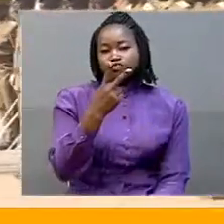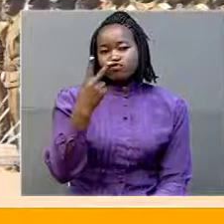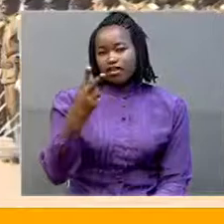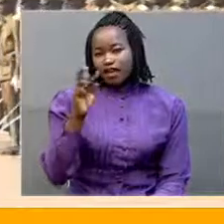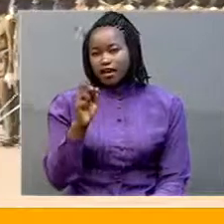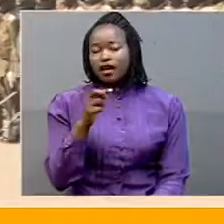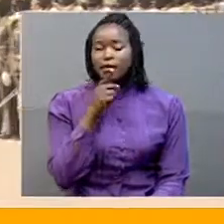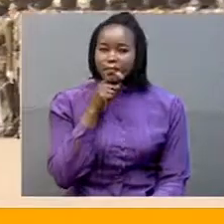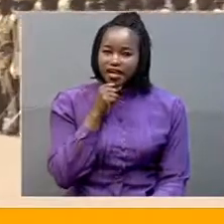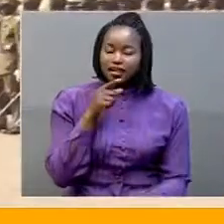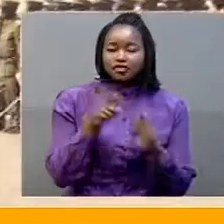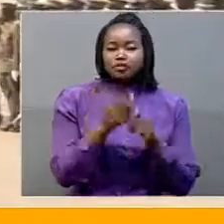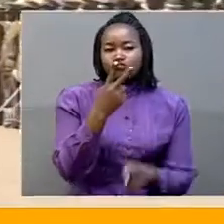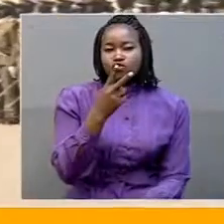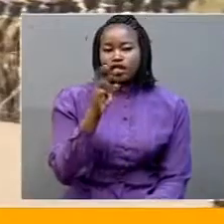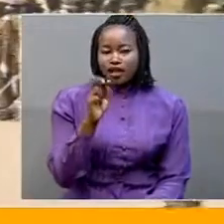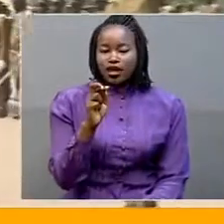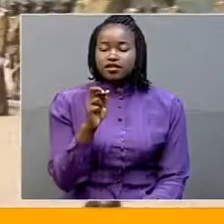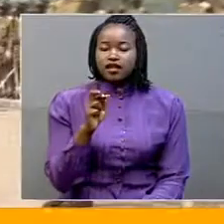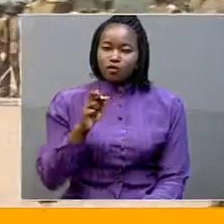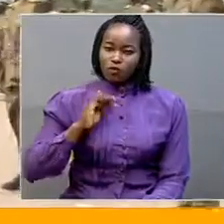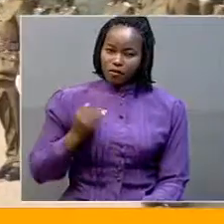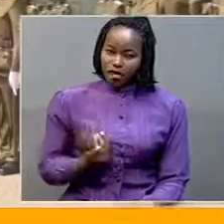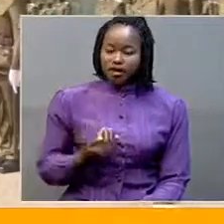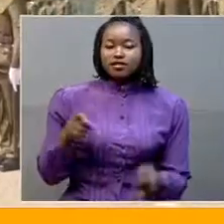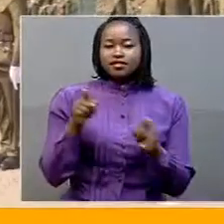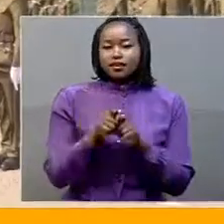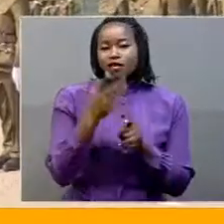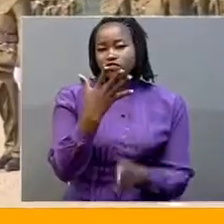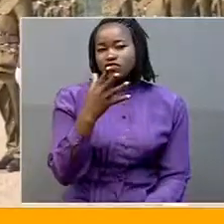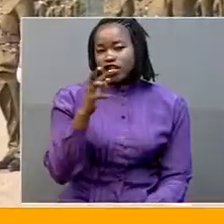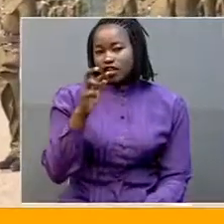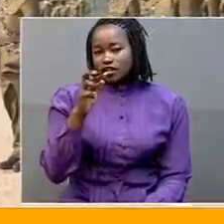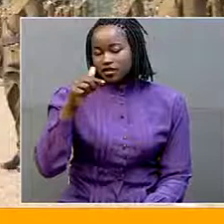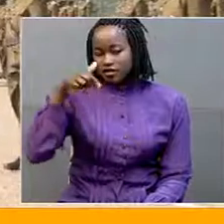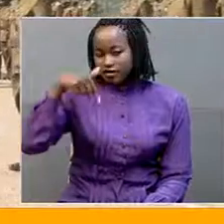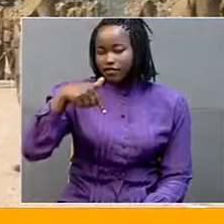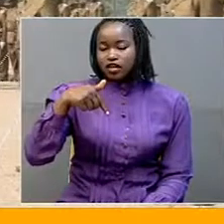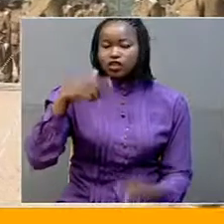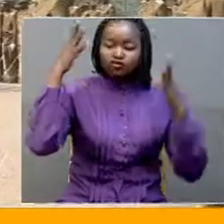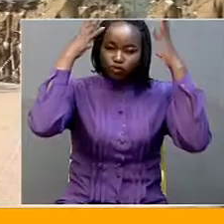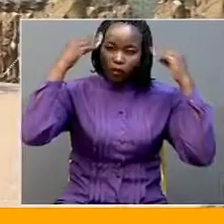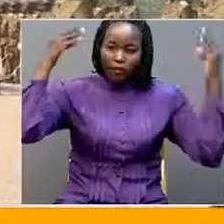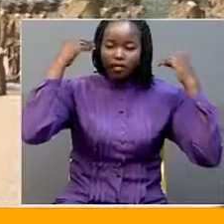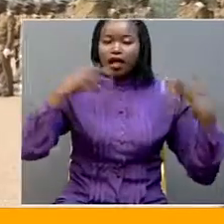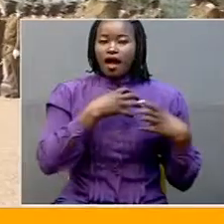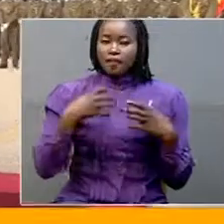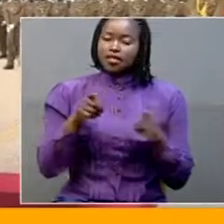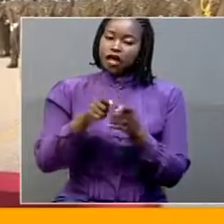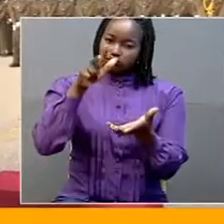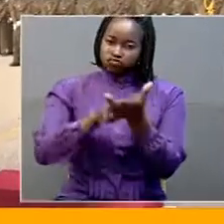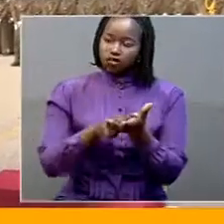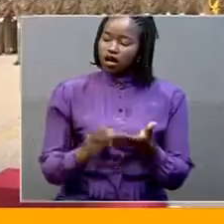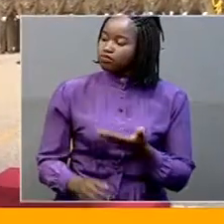males and 28 females. There were also 57 Somali officers who were commissioned at the same ceremony.